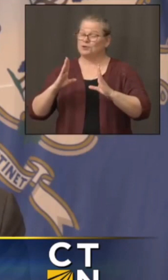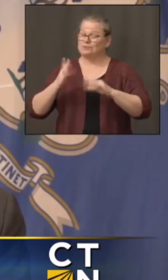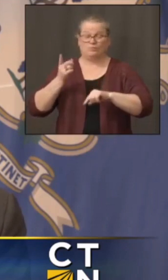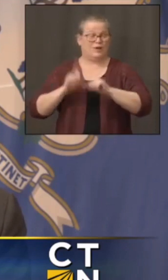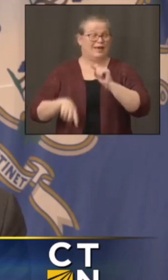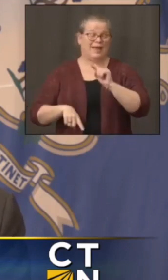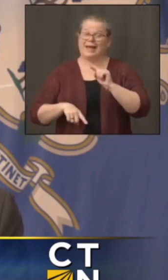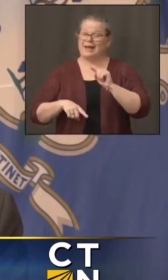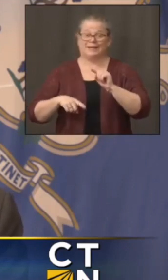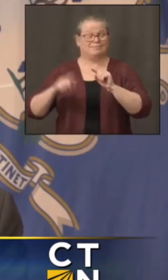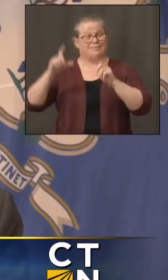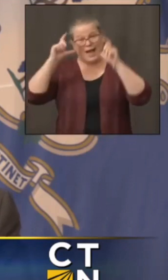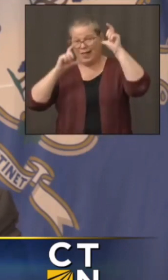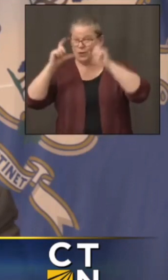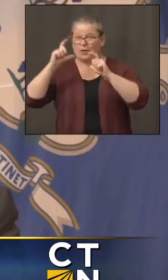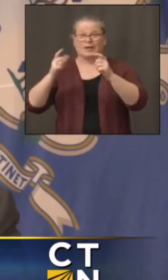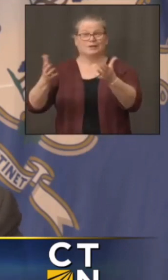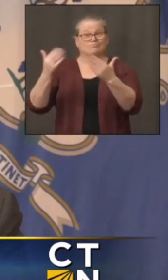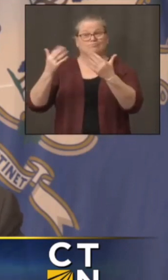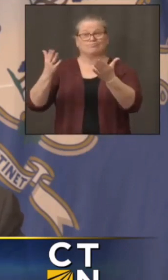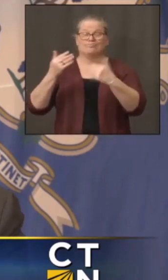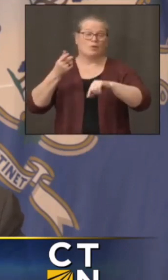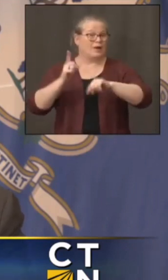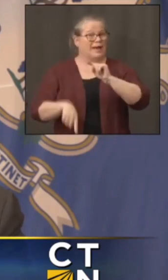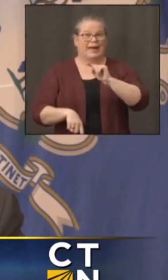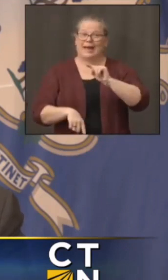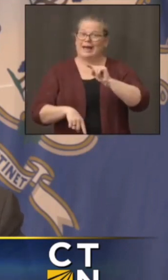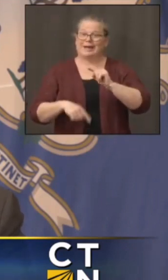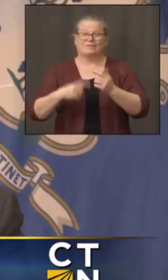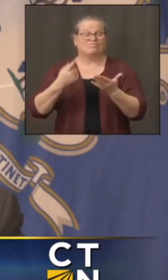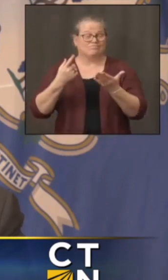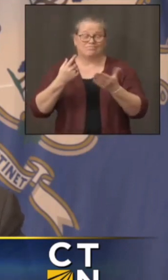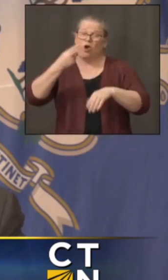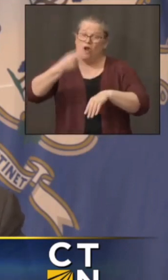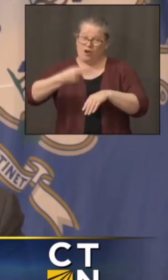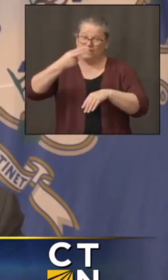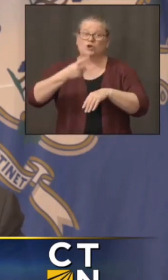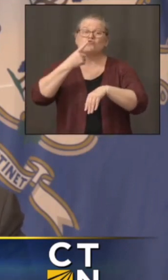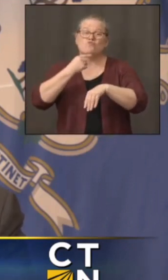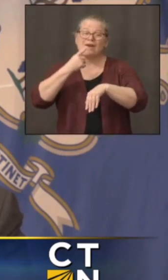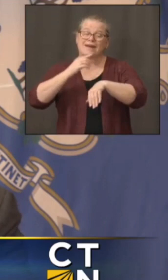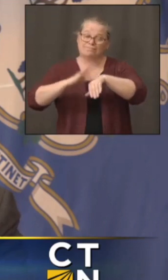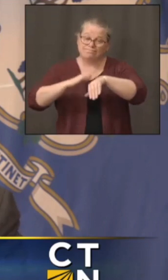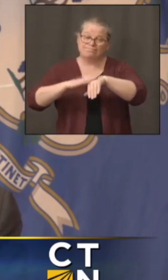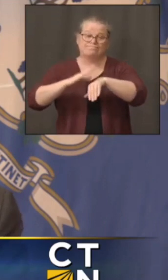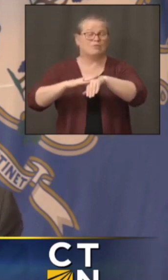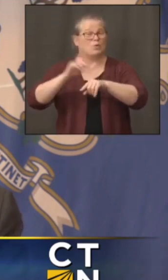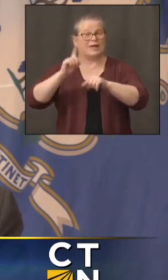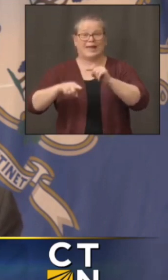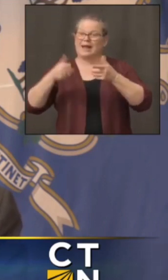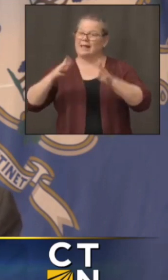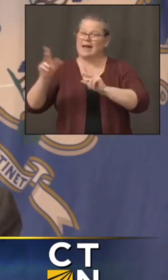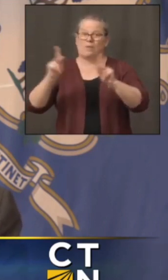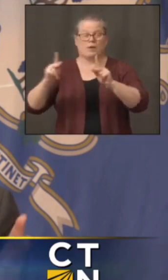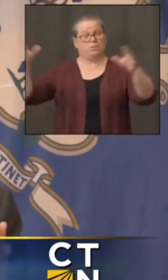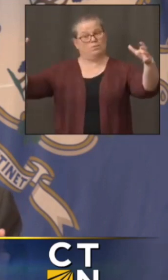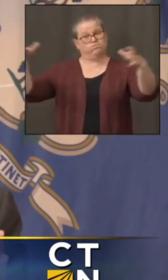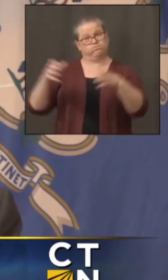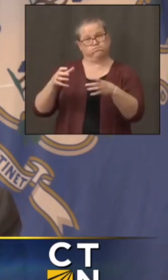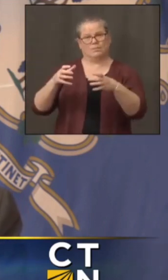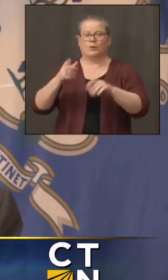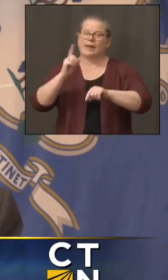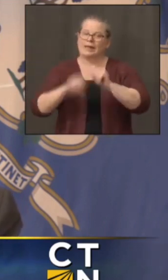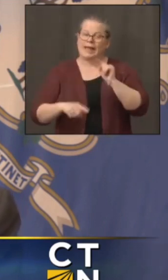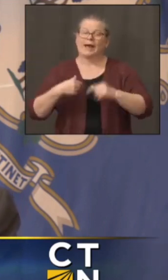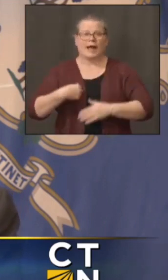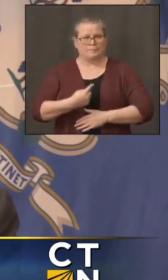red zone. We do attract a crowd. And I say that with great disappointment. But that said, I want you all to